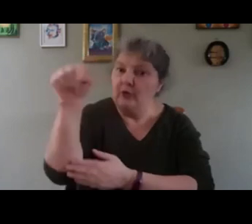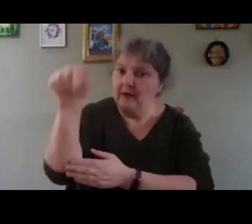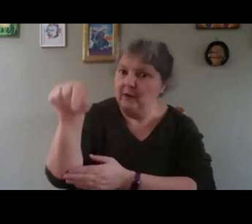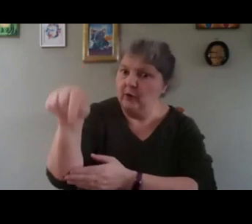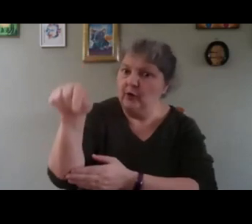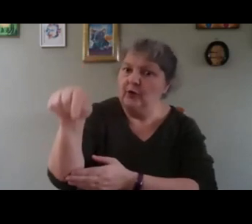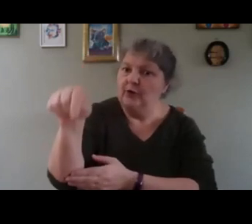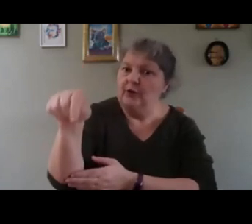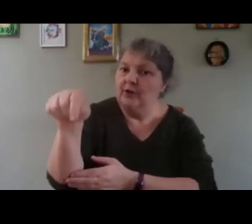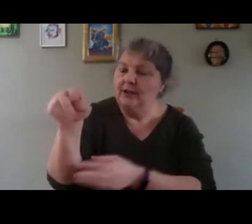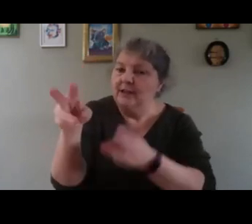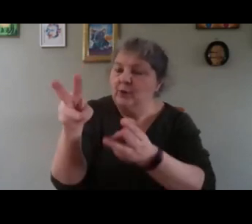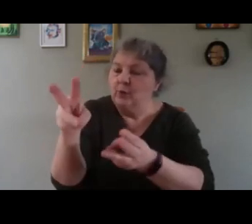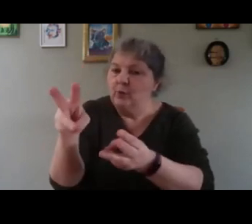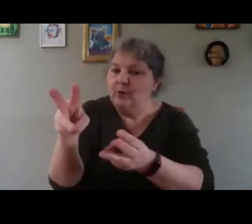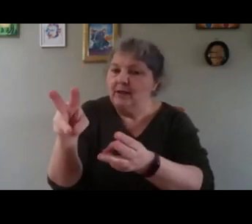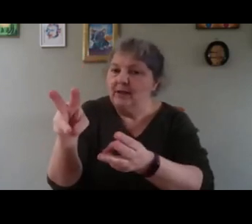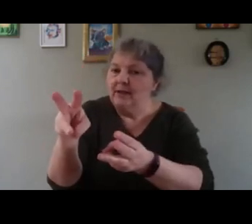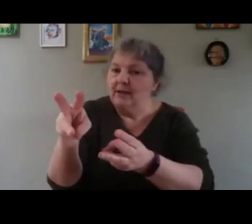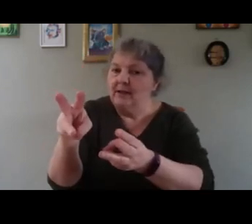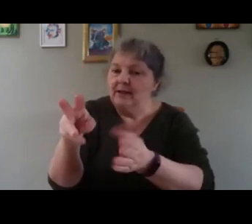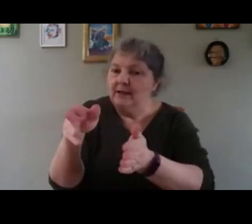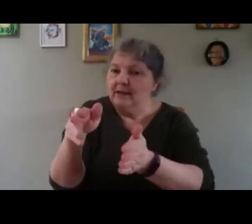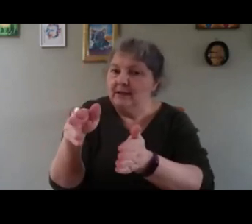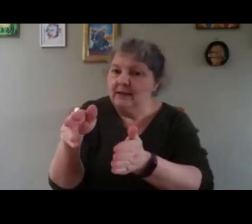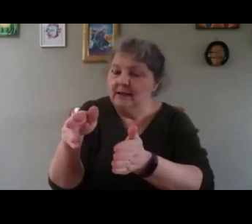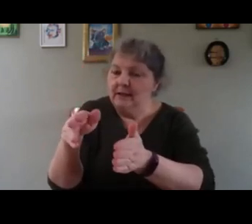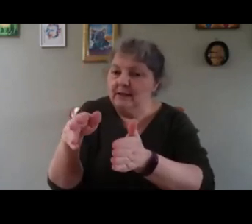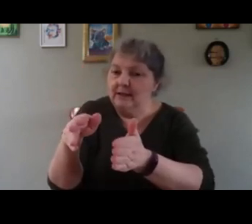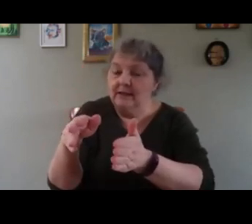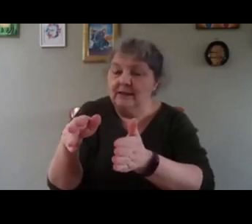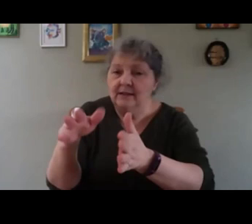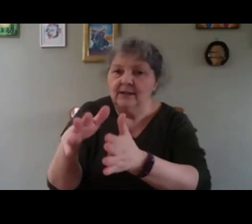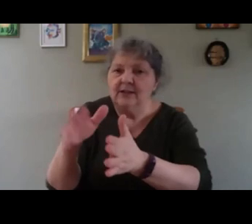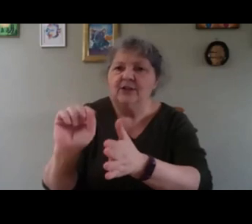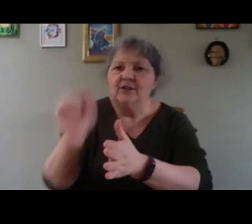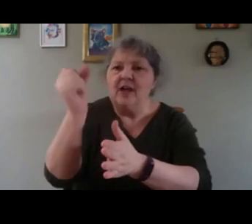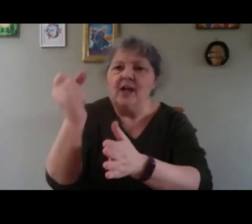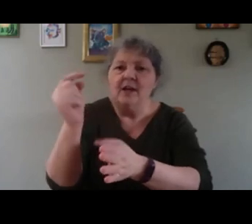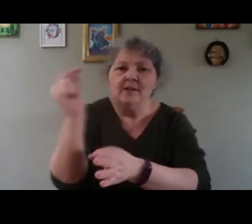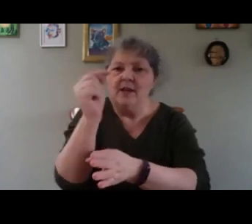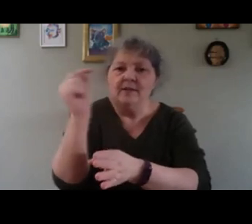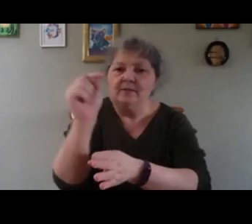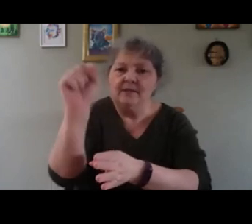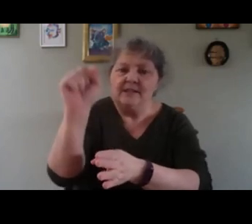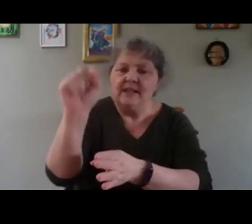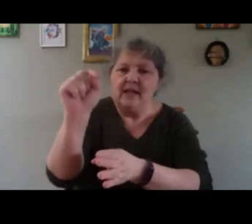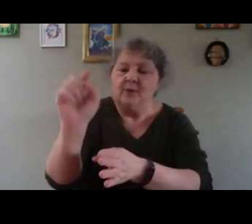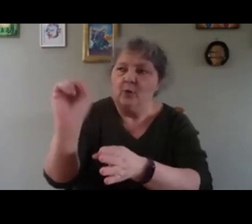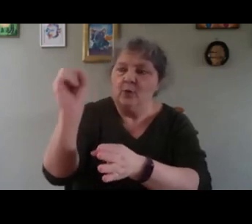it's going to shade the back because the sun is on this side and